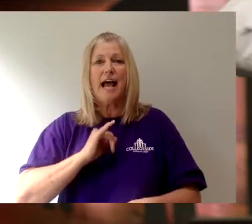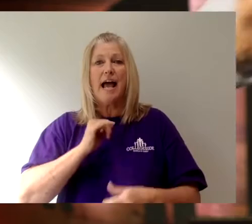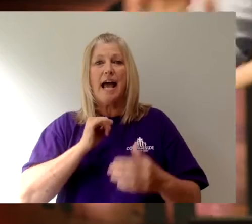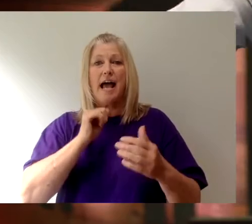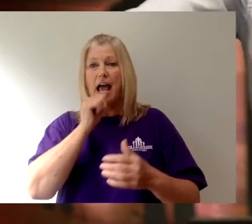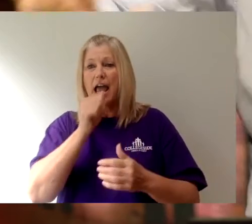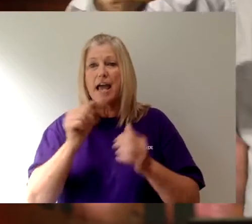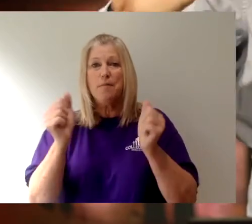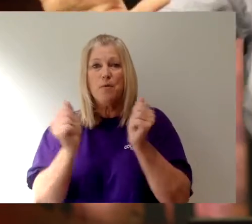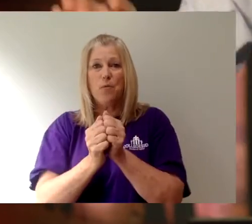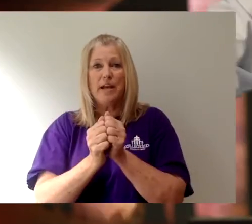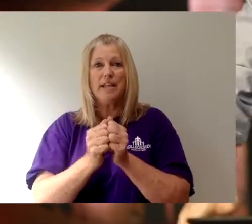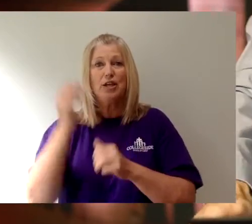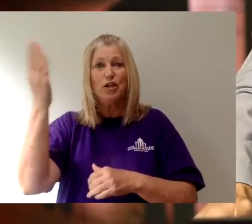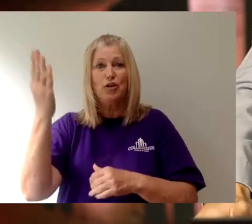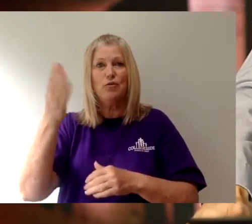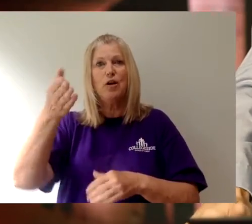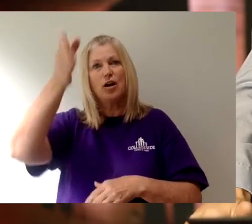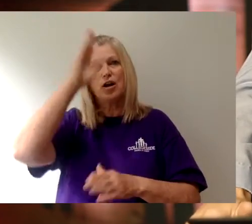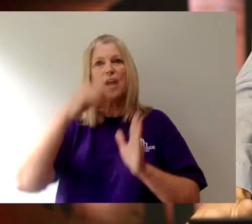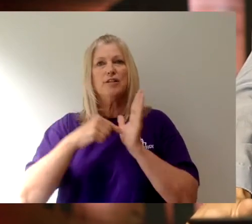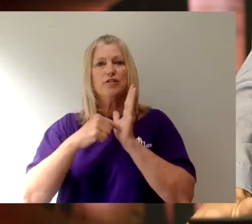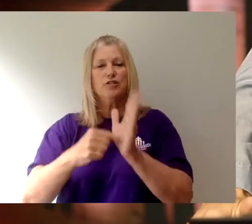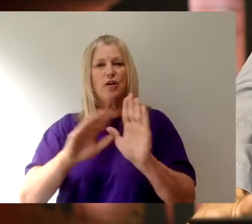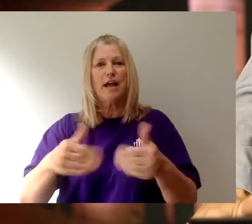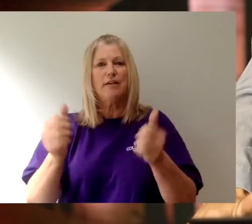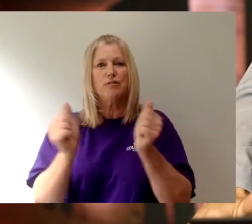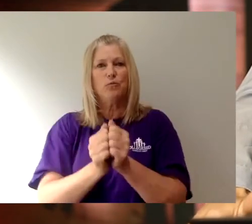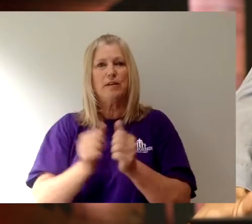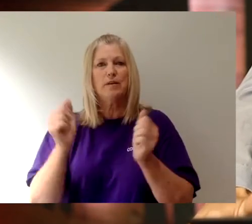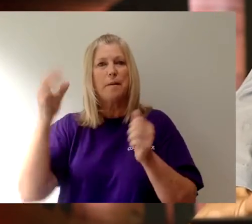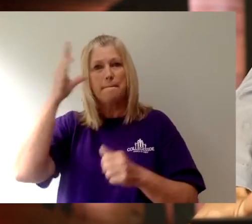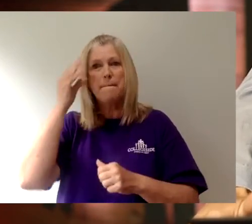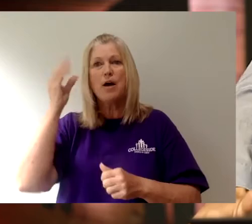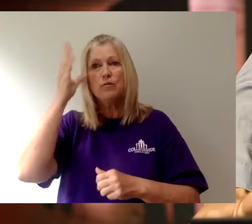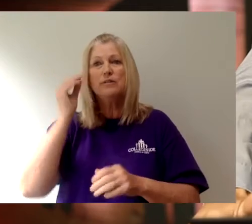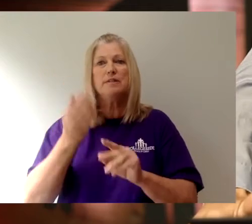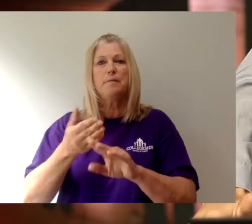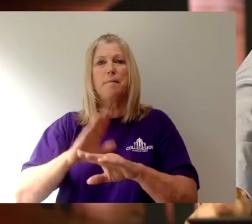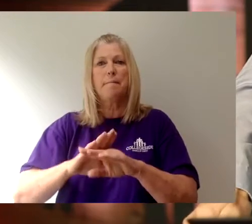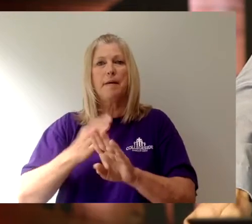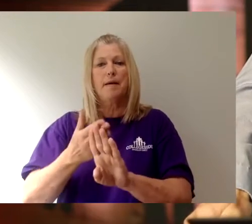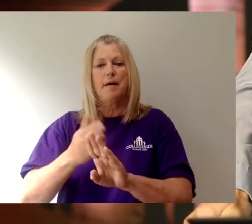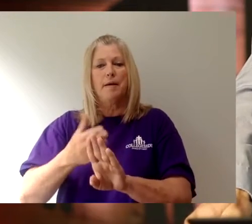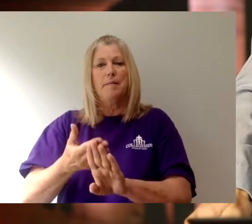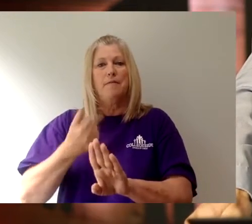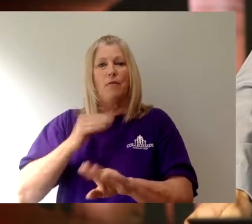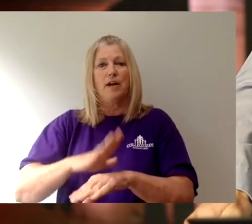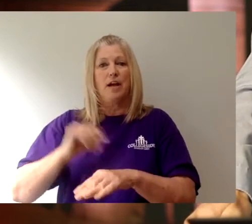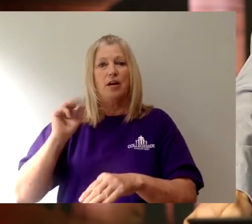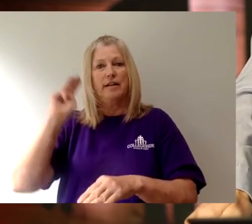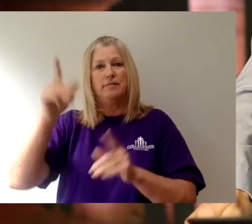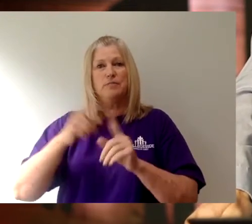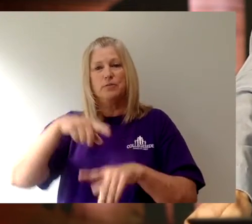am with you. God demonstrated how he was with Moses before he called him to Egypt